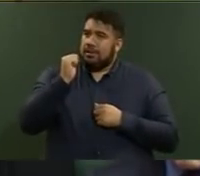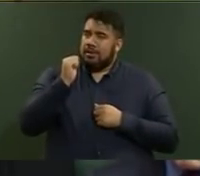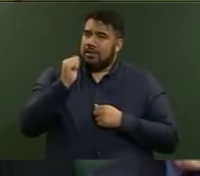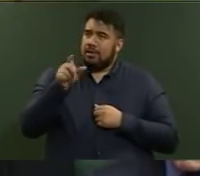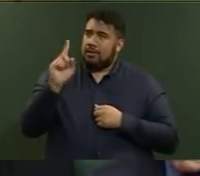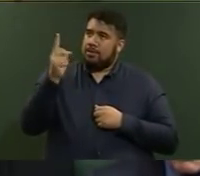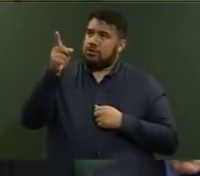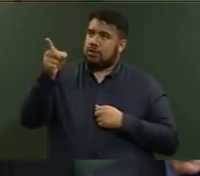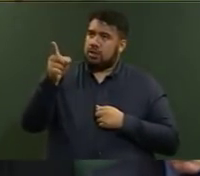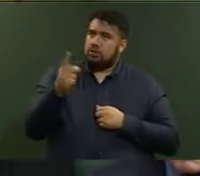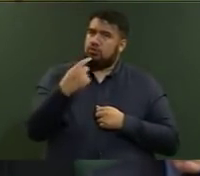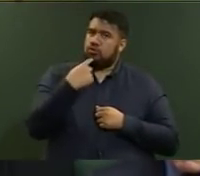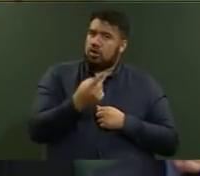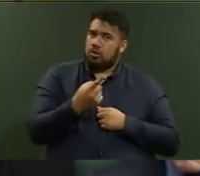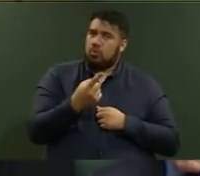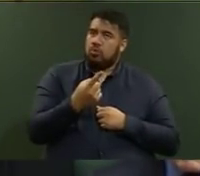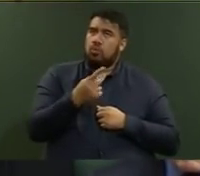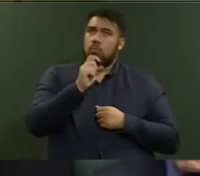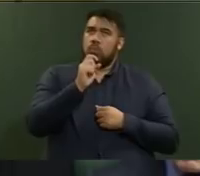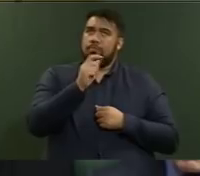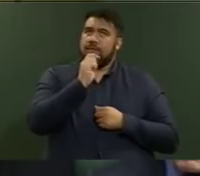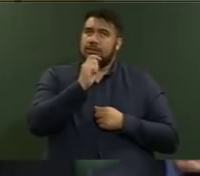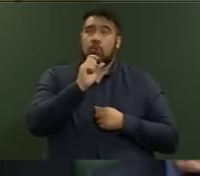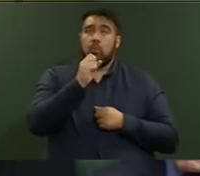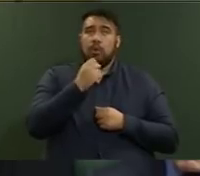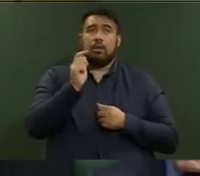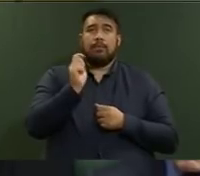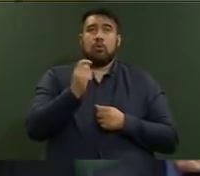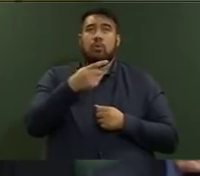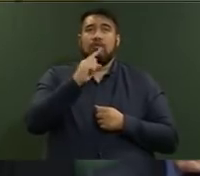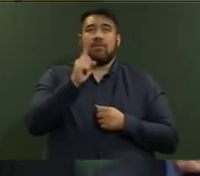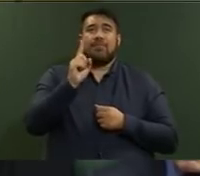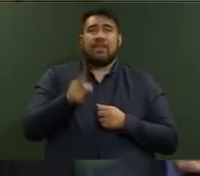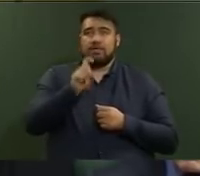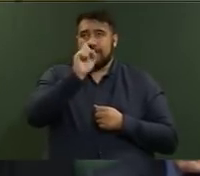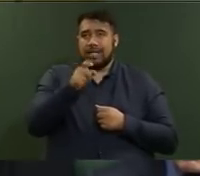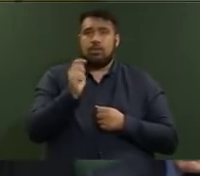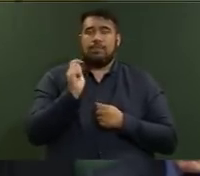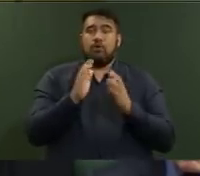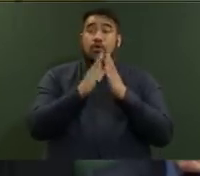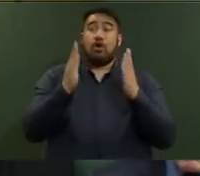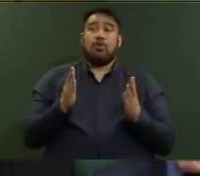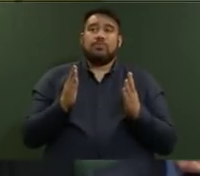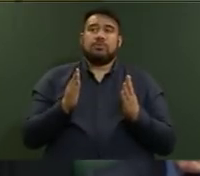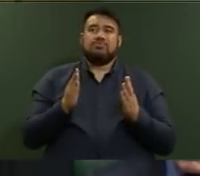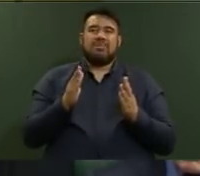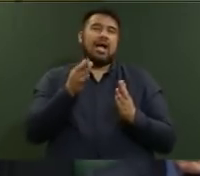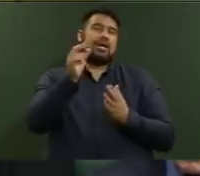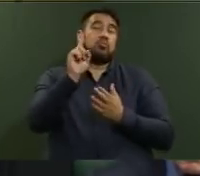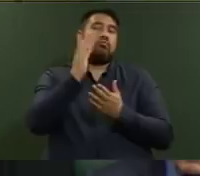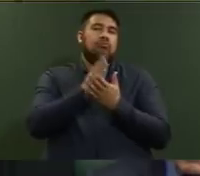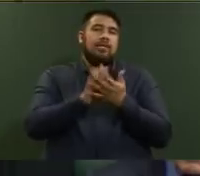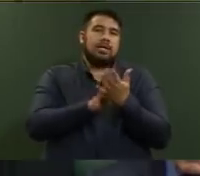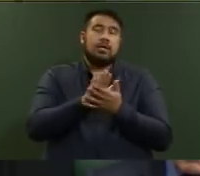is going to build 100,000 KiwiBuild homes, did he really mean that the Government